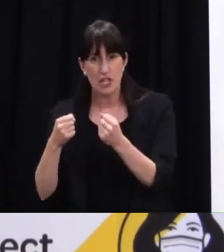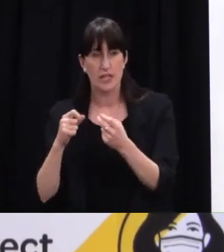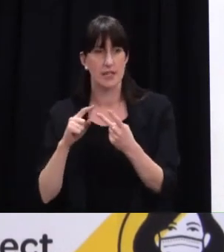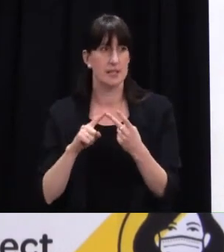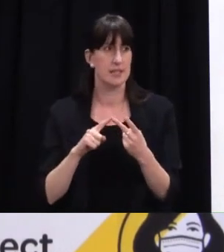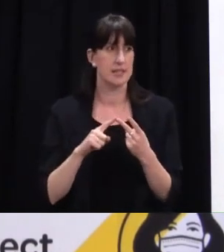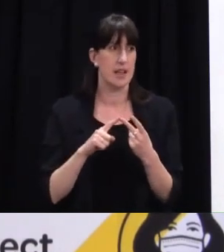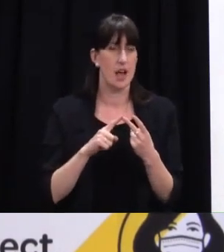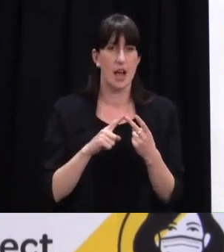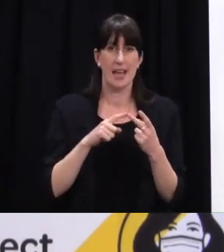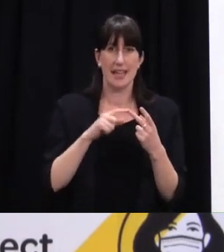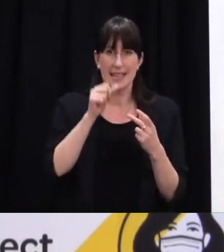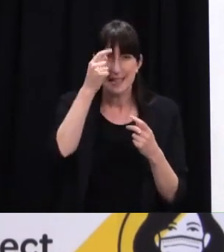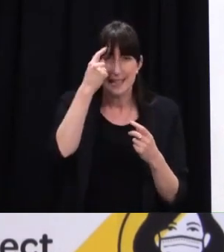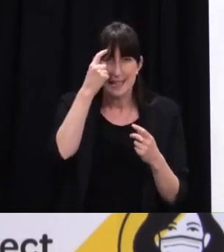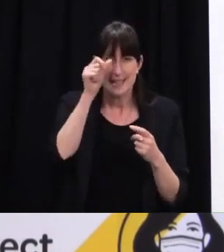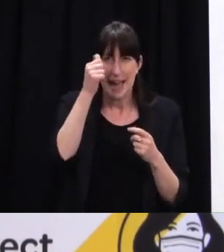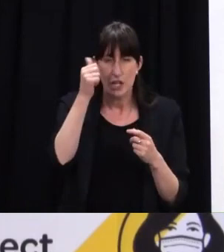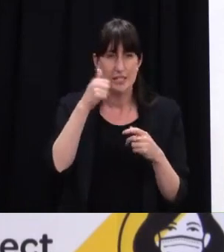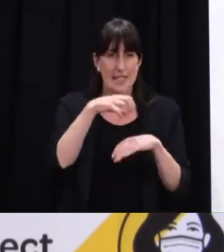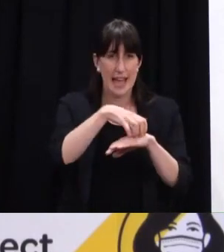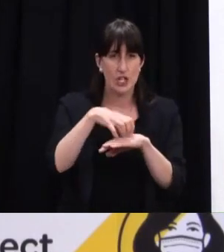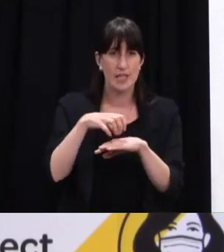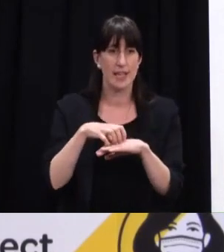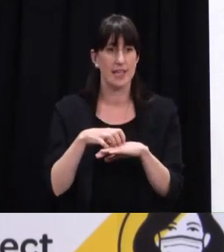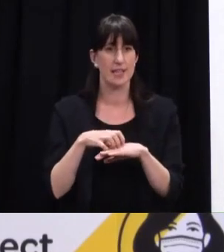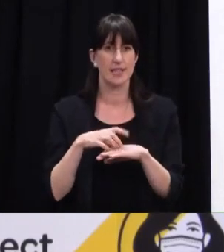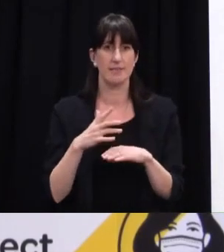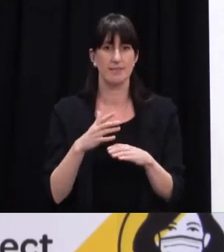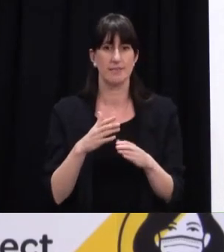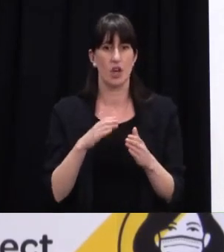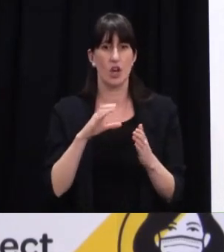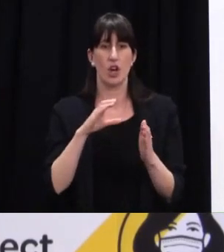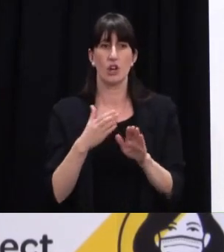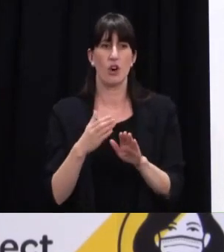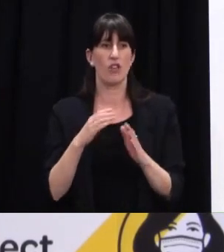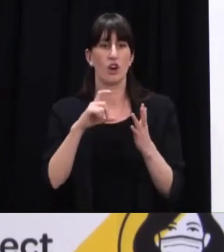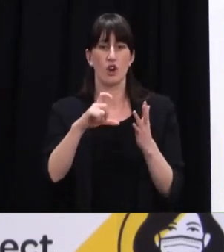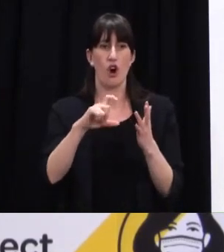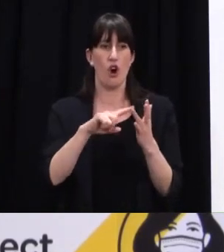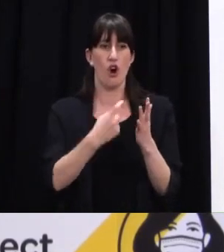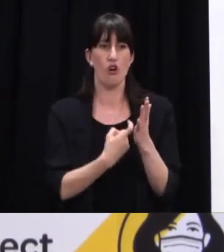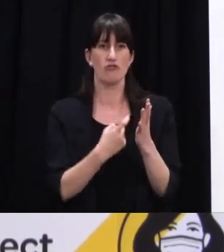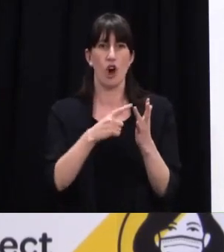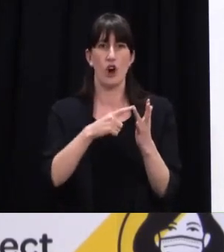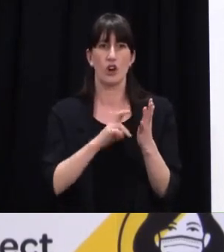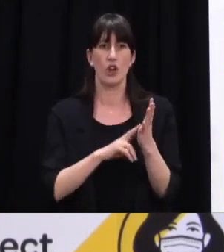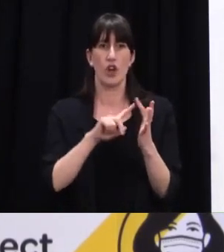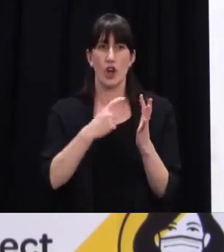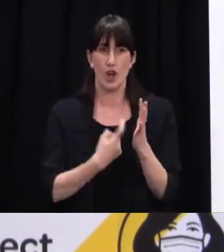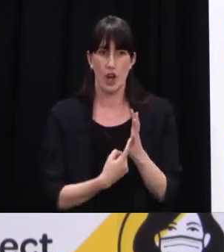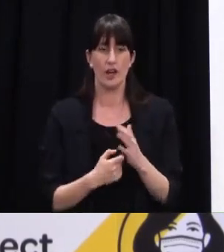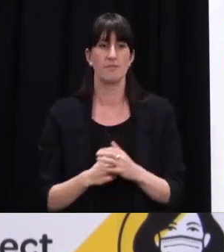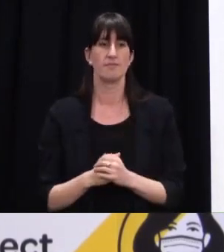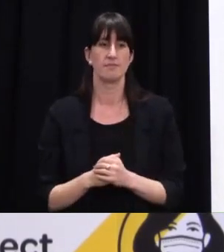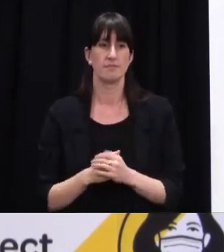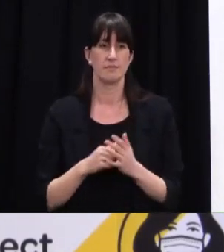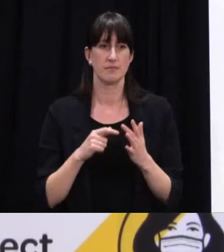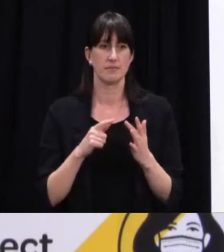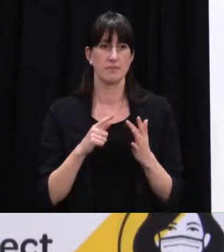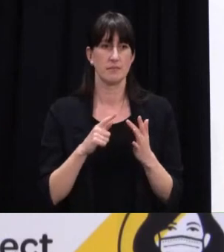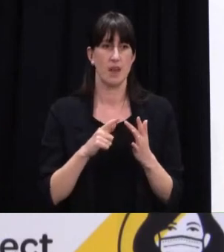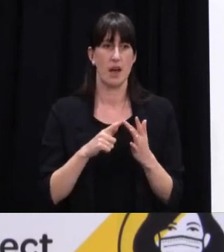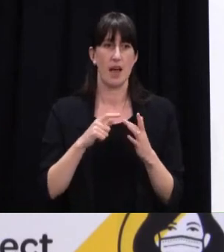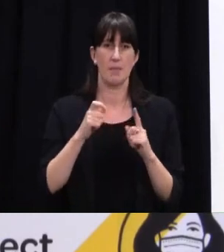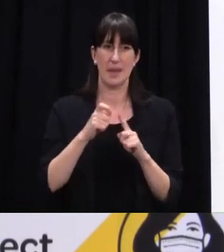agencies there's the IPCA and the coroner so I want to see the breadth of some of that work just to make sure as I say if there's a